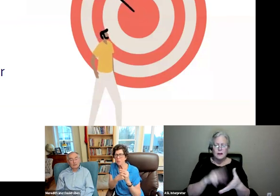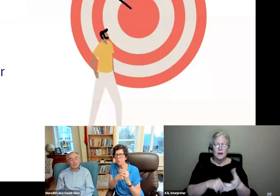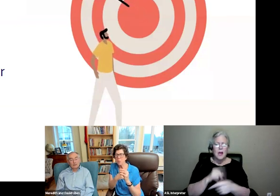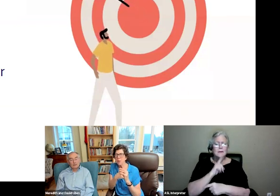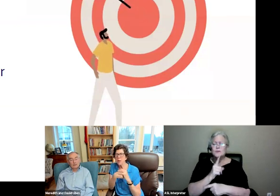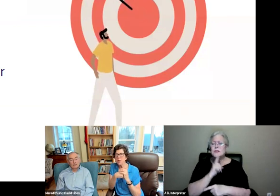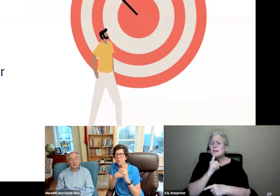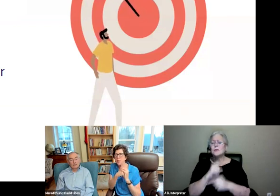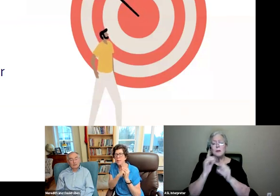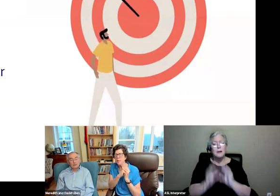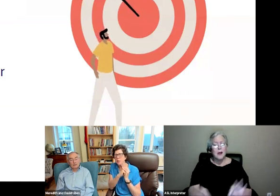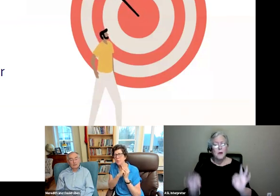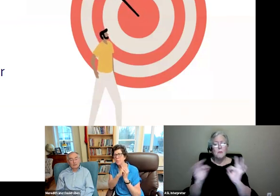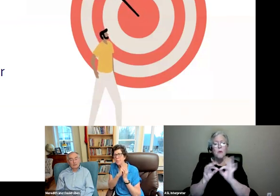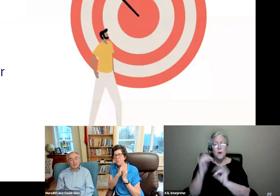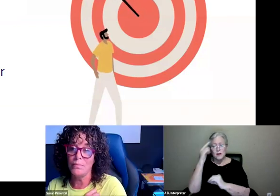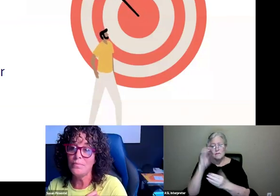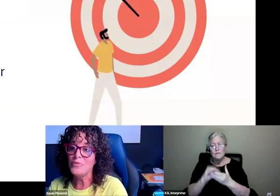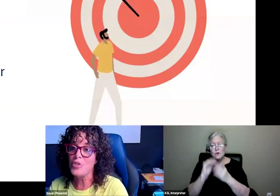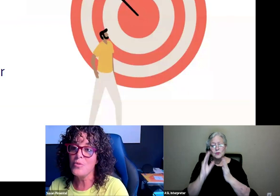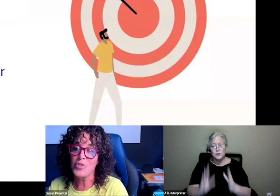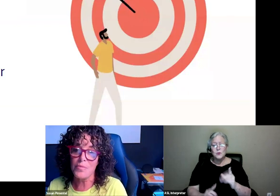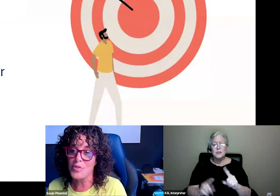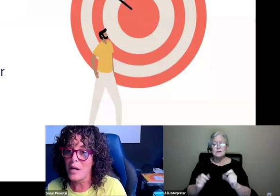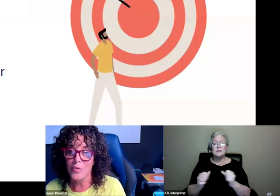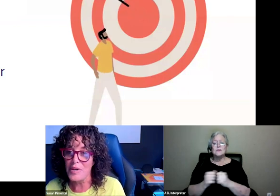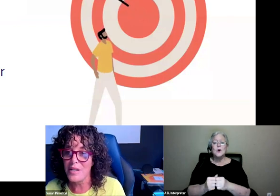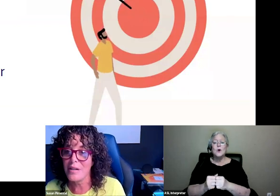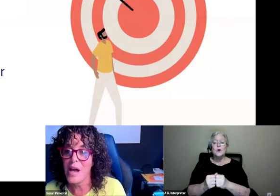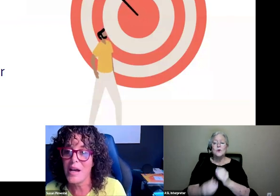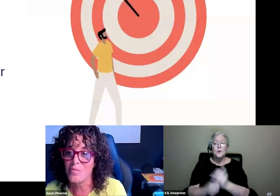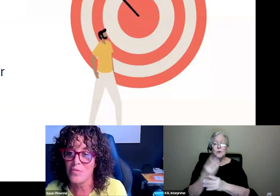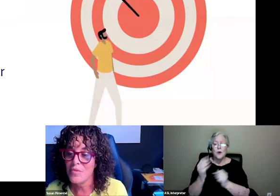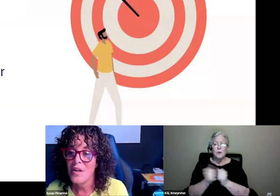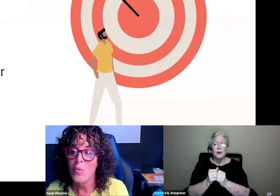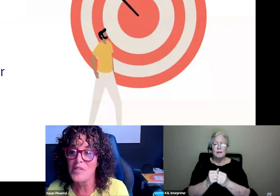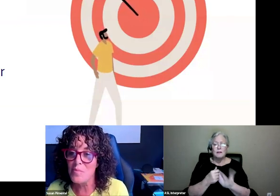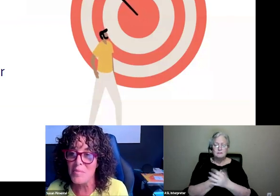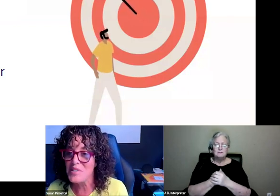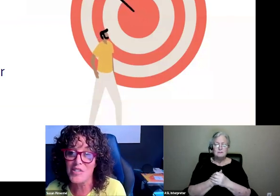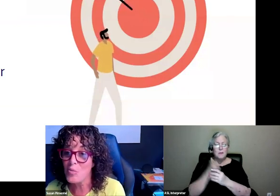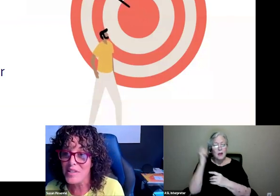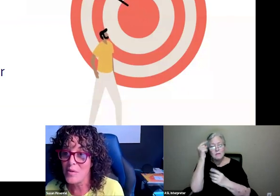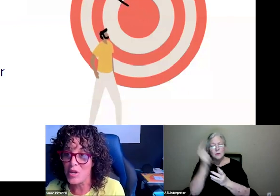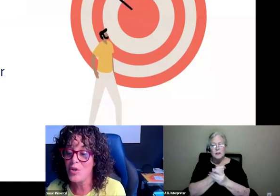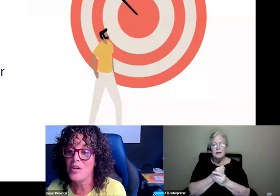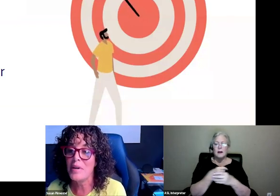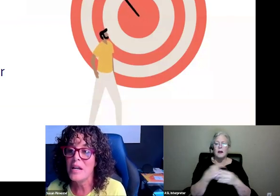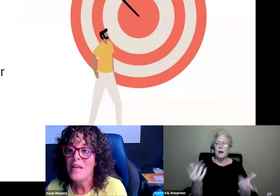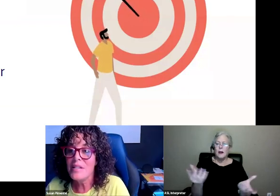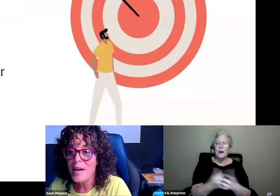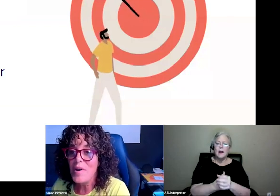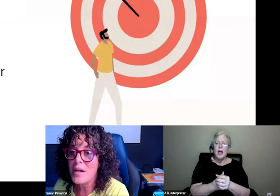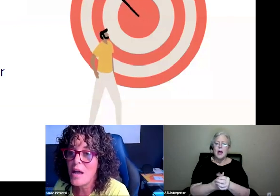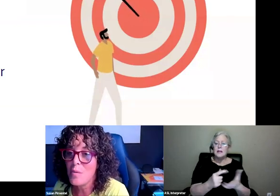students to grow and go And, know, sometimes we've heard about students' silent reading in class and what does it mean besides the reading something good.